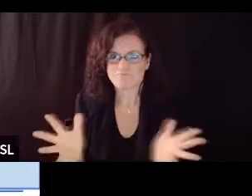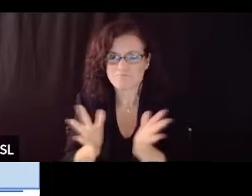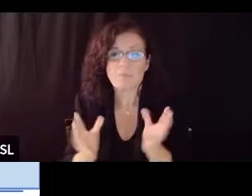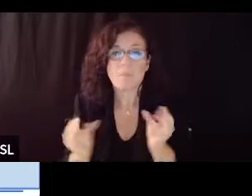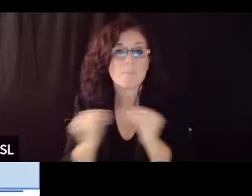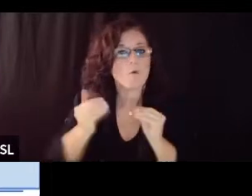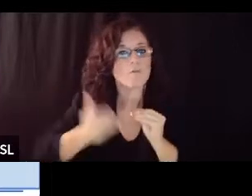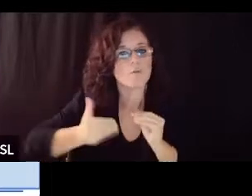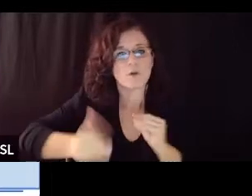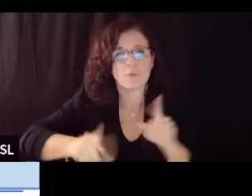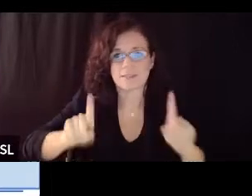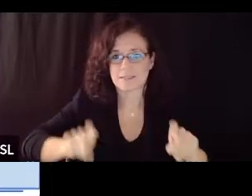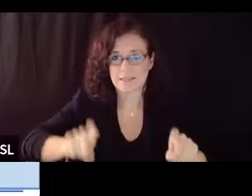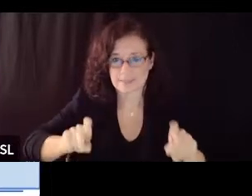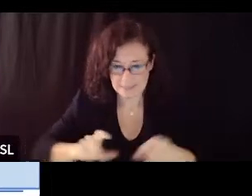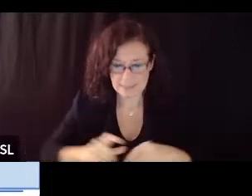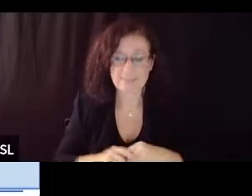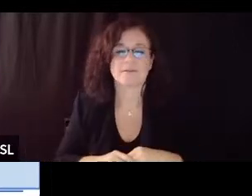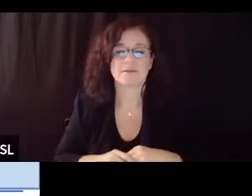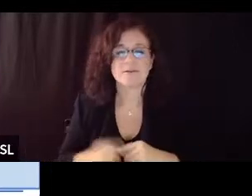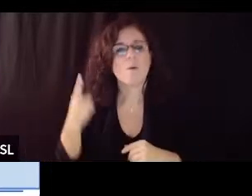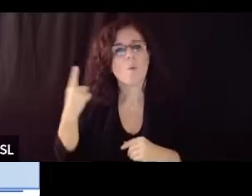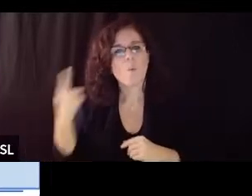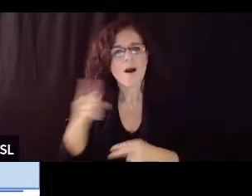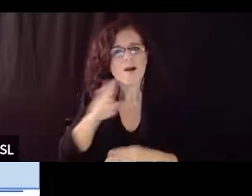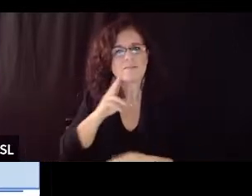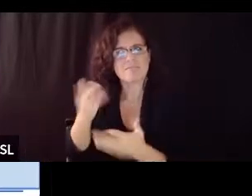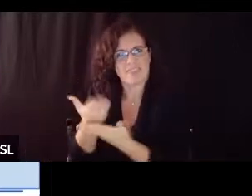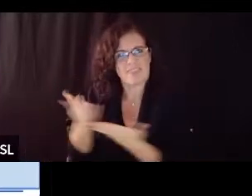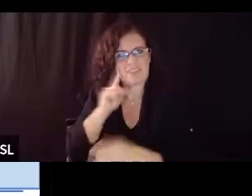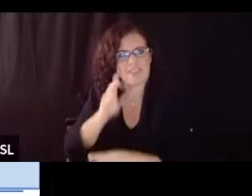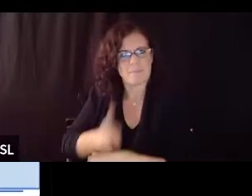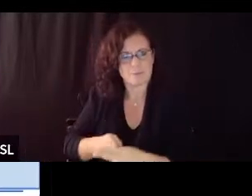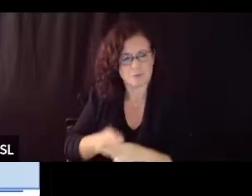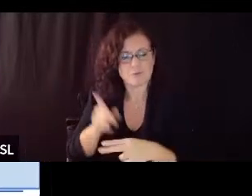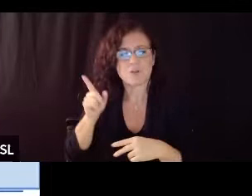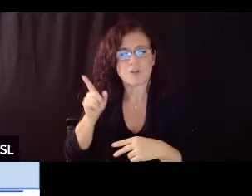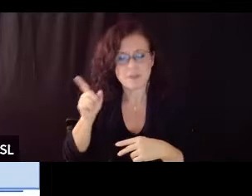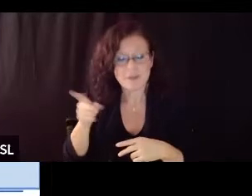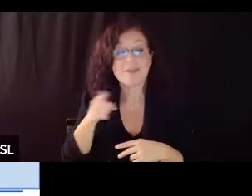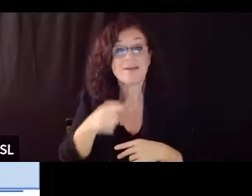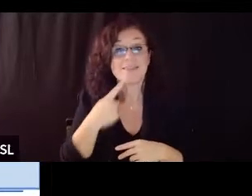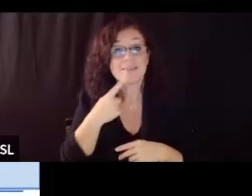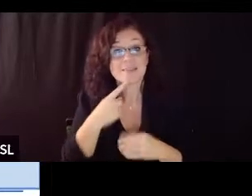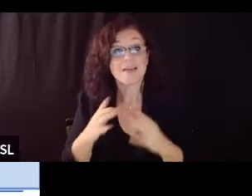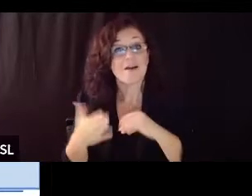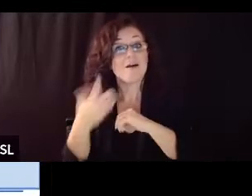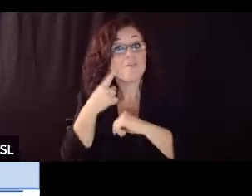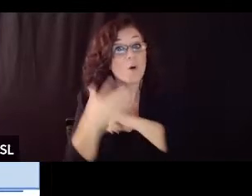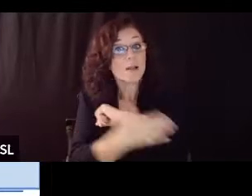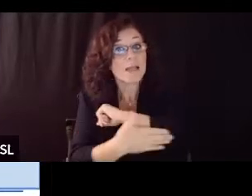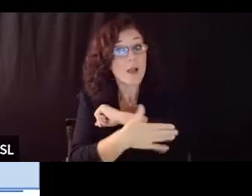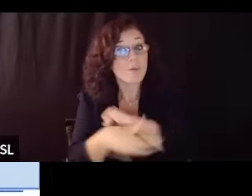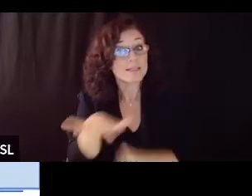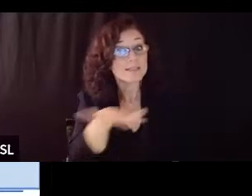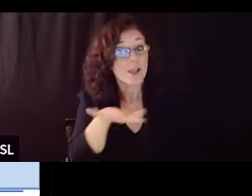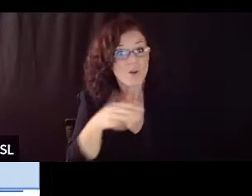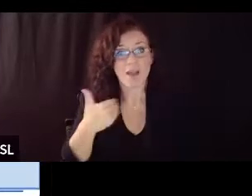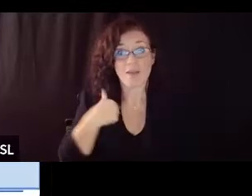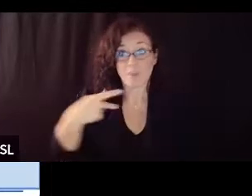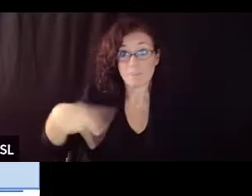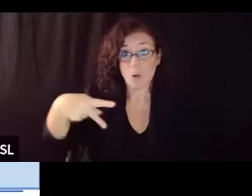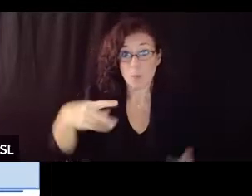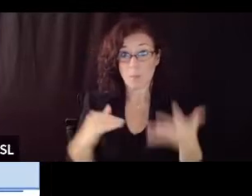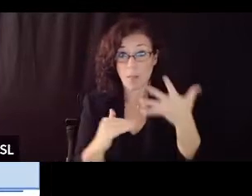the preliminary uh broad brush was that for counties that are in the purple tier it'll either